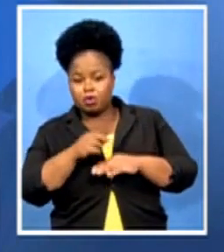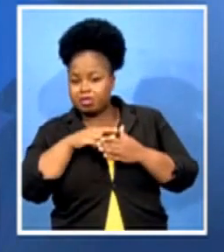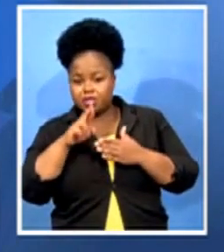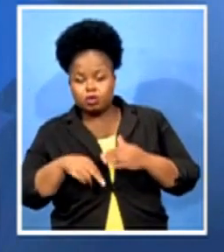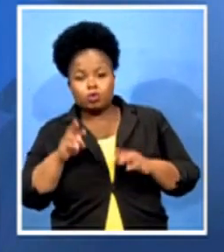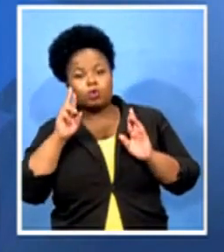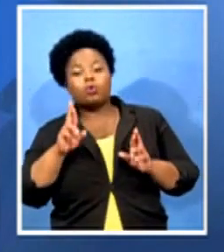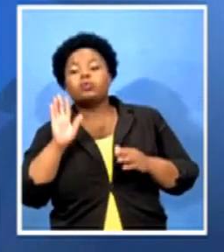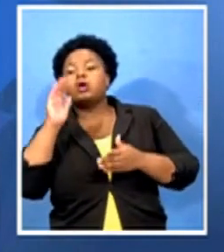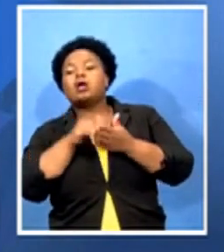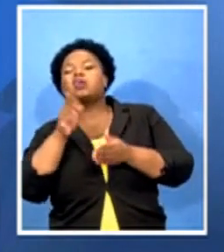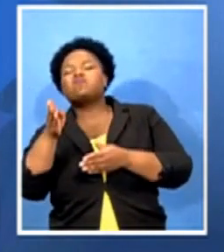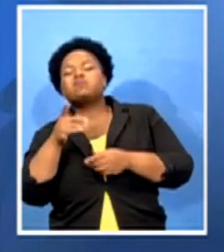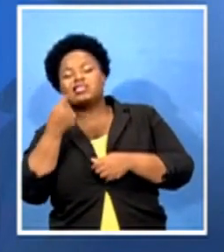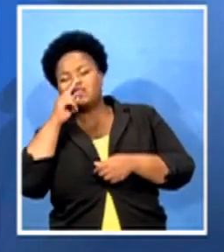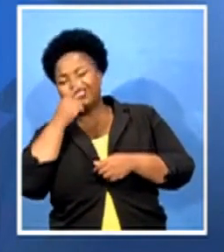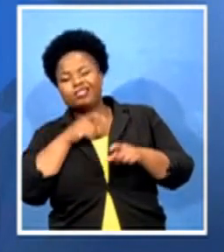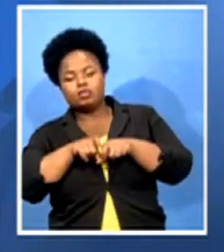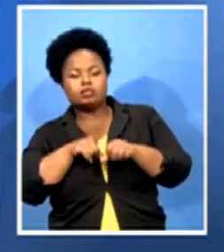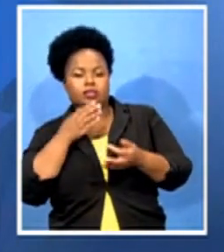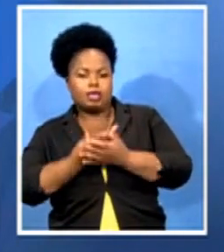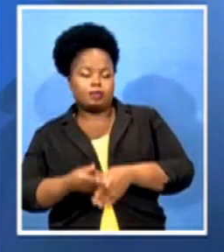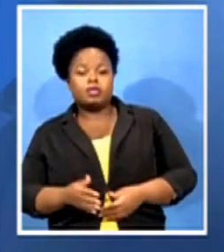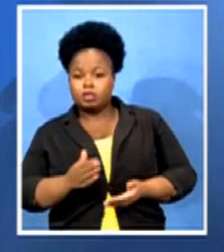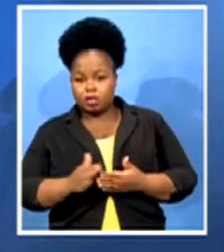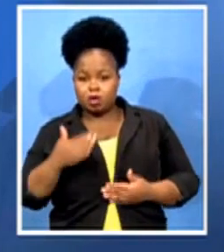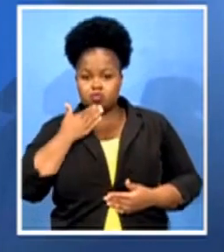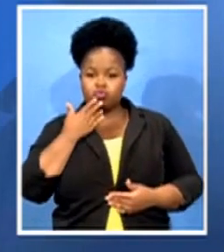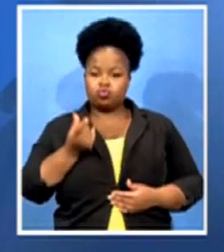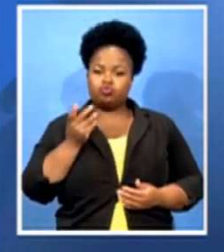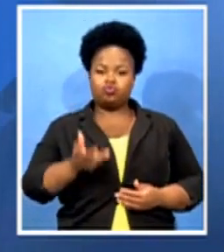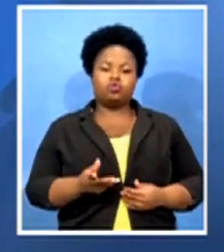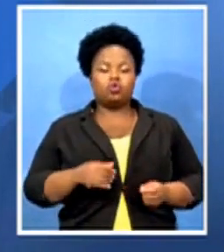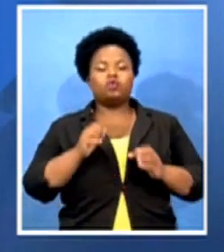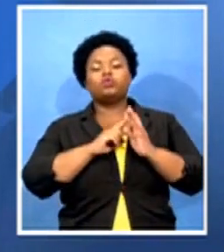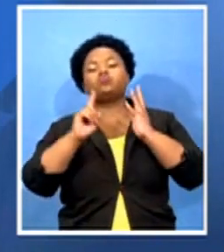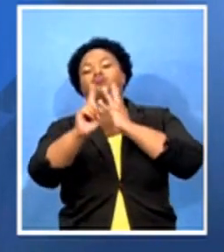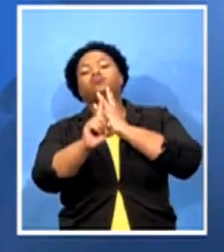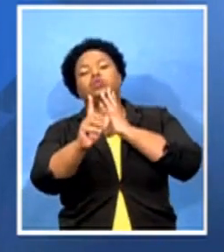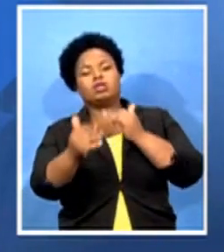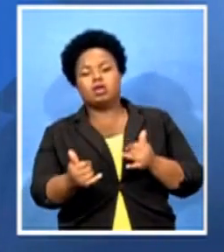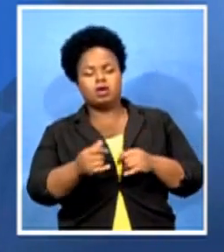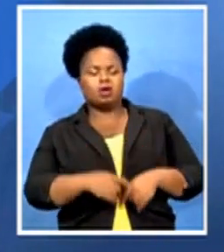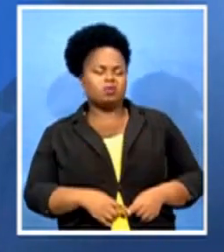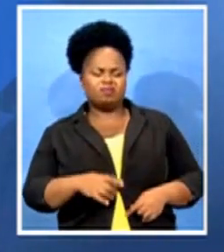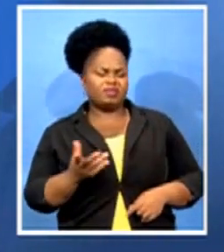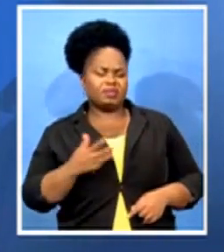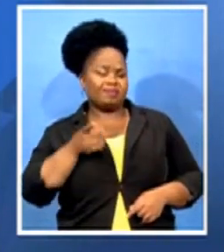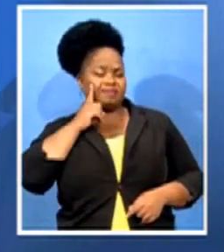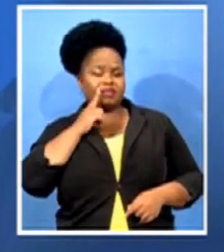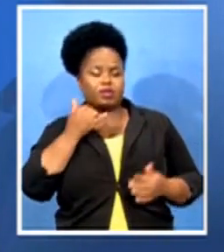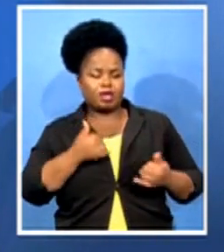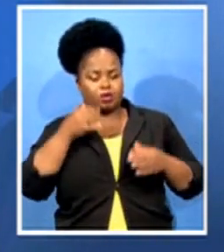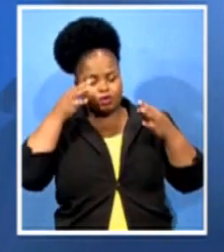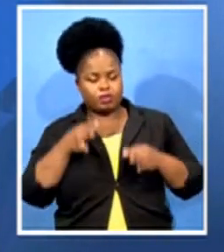were the trucks that were cloaking the queue and not moving. So what we have decided, you would have noted that the